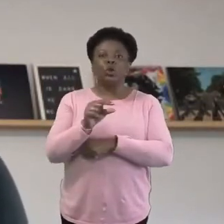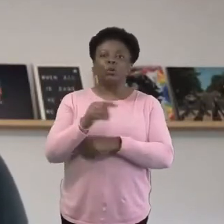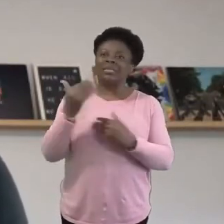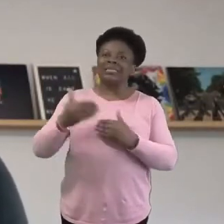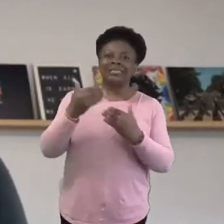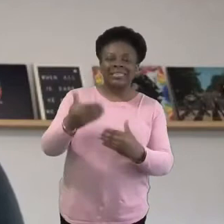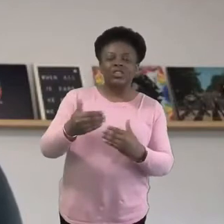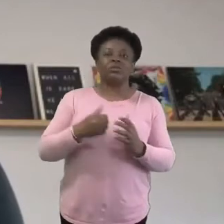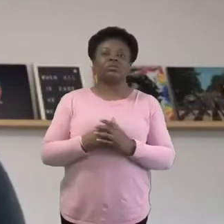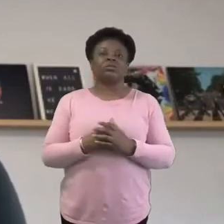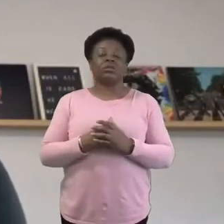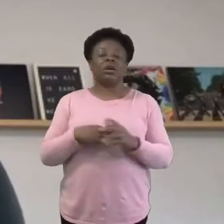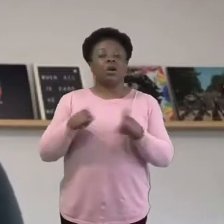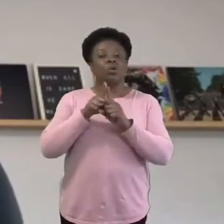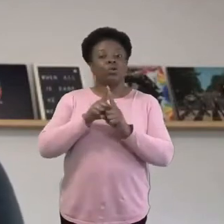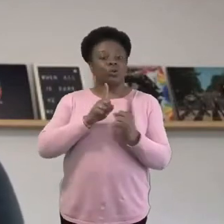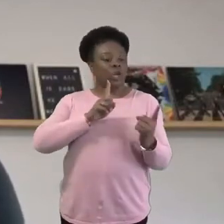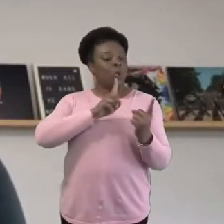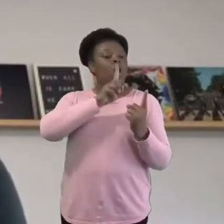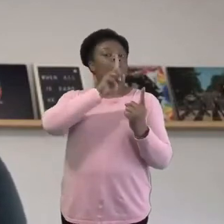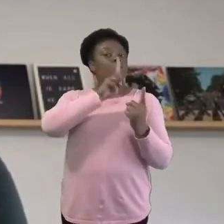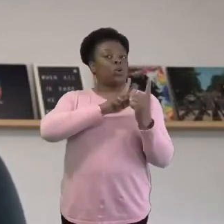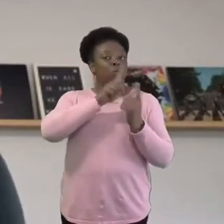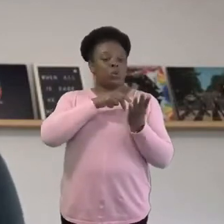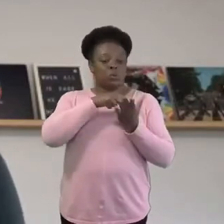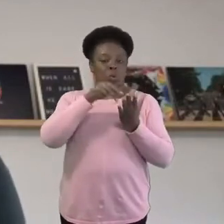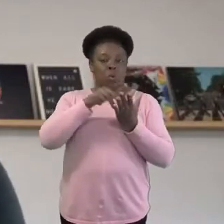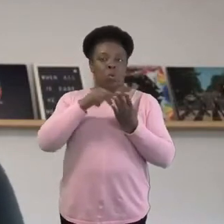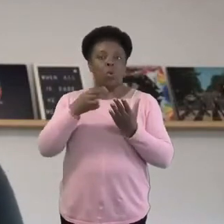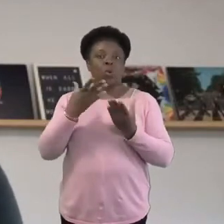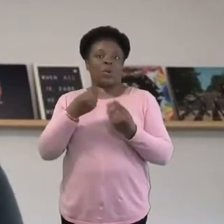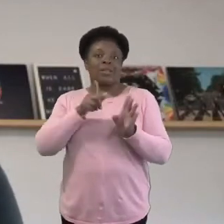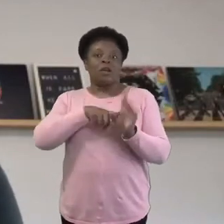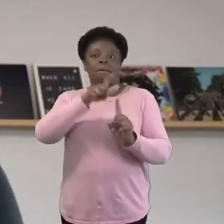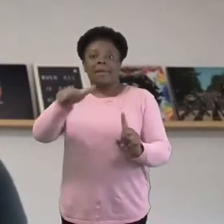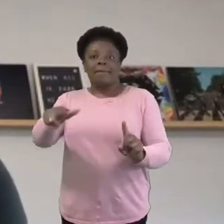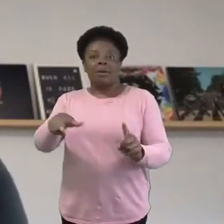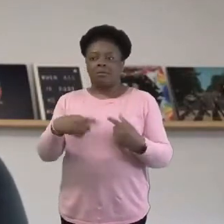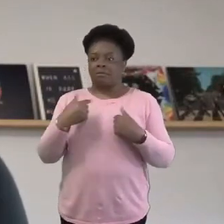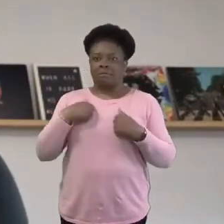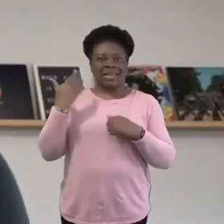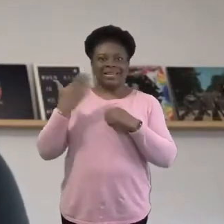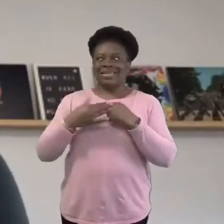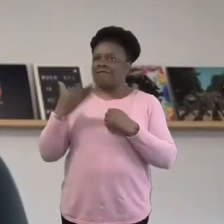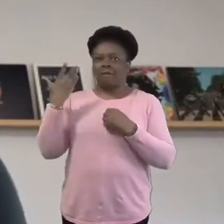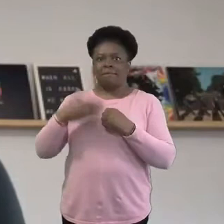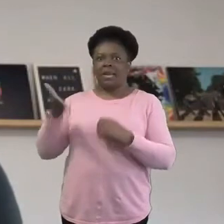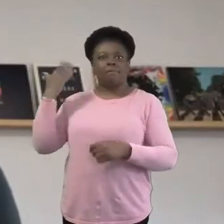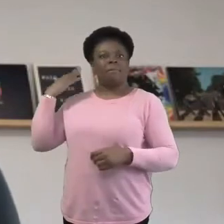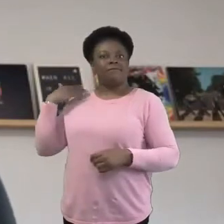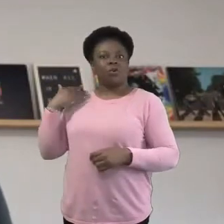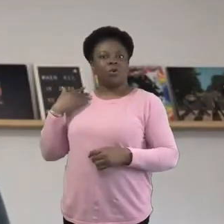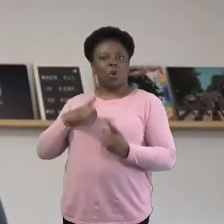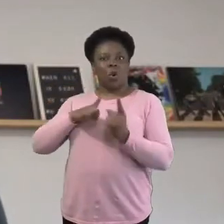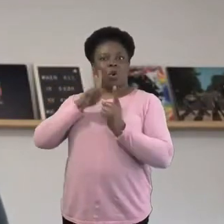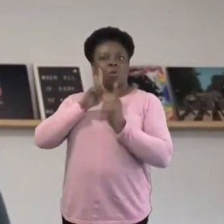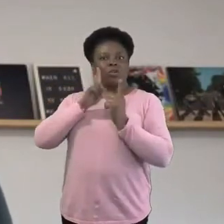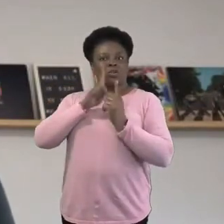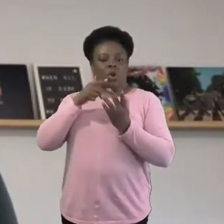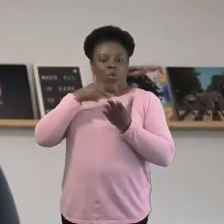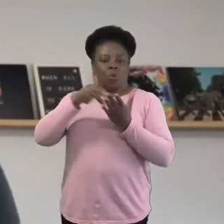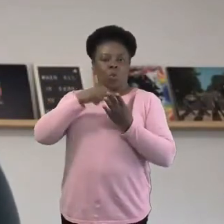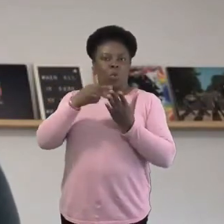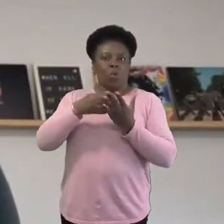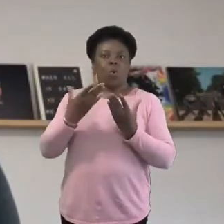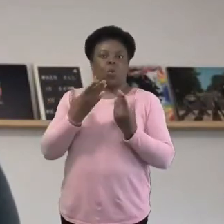-one. And a highlight for me has been walking with young people. It's not something I've done before, not something I would have chosen, but it's actually been the highlight of this year.